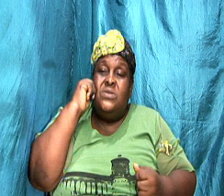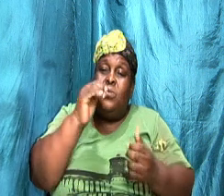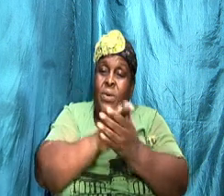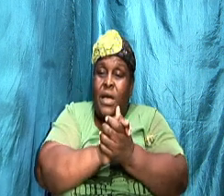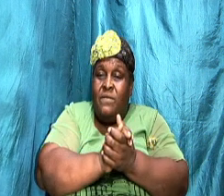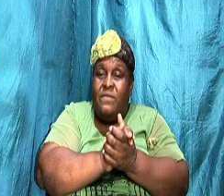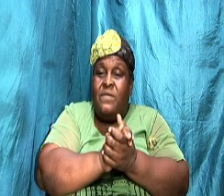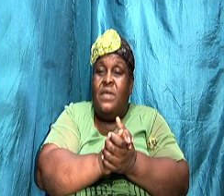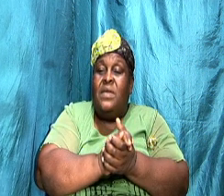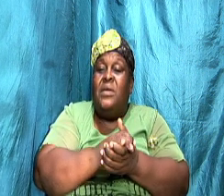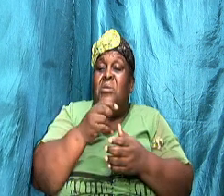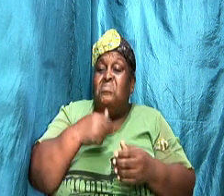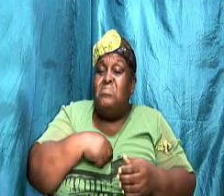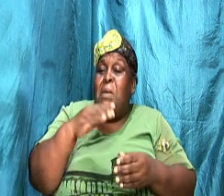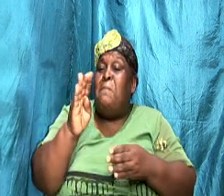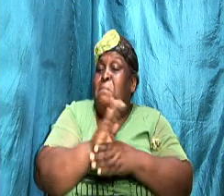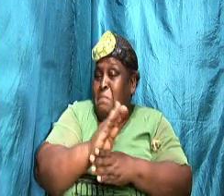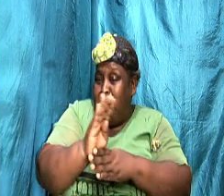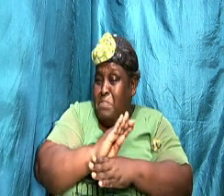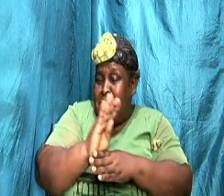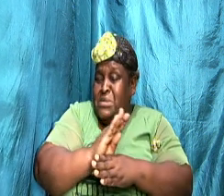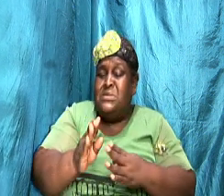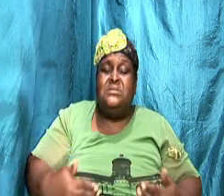I am really busy here.